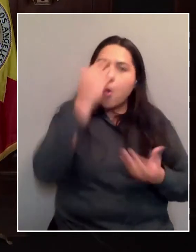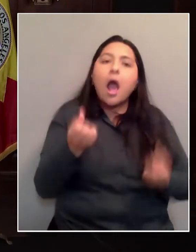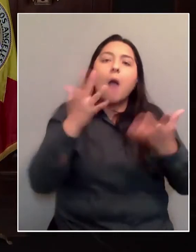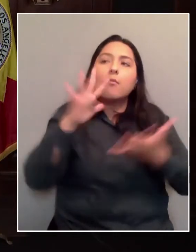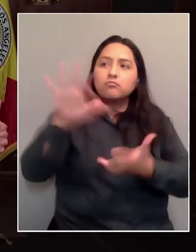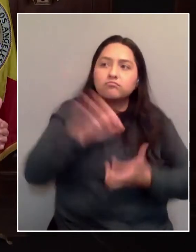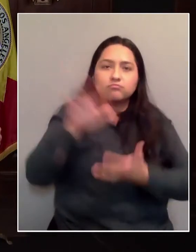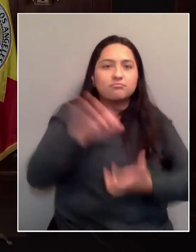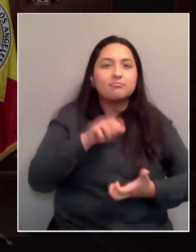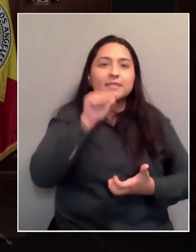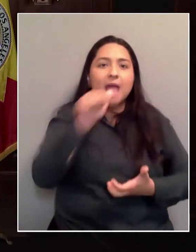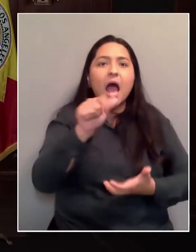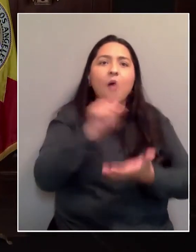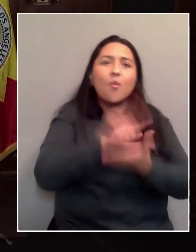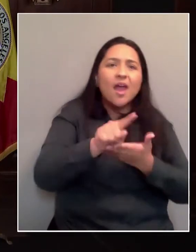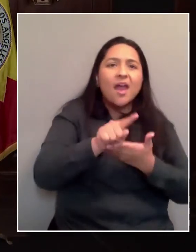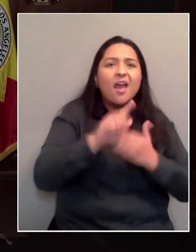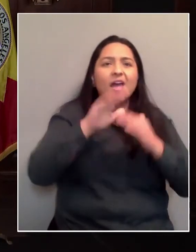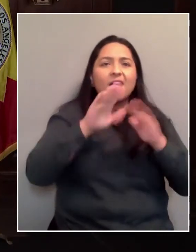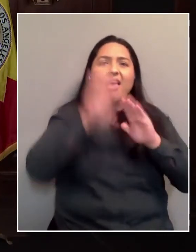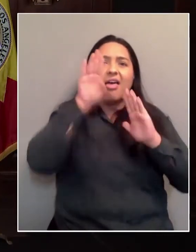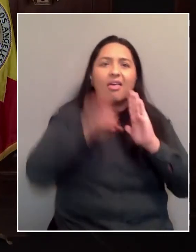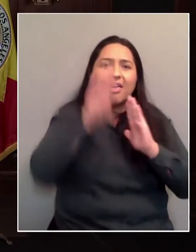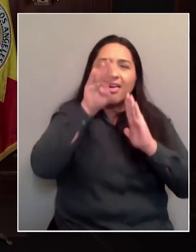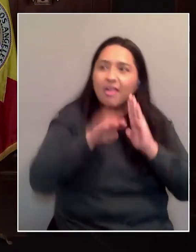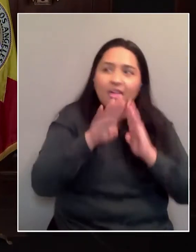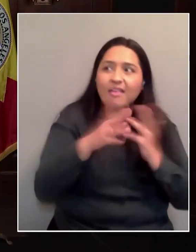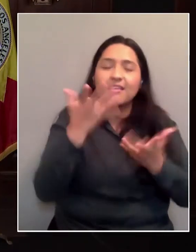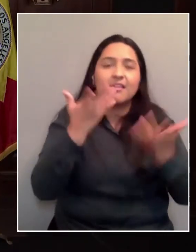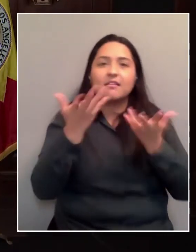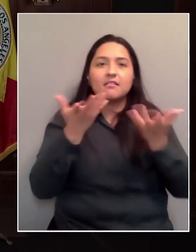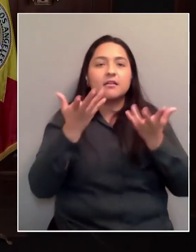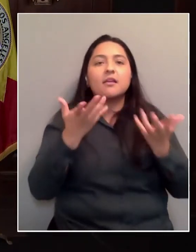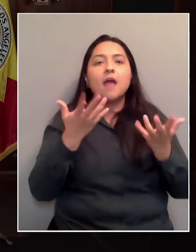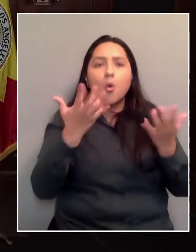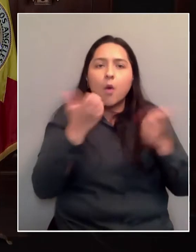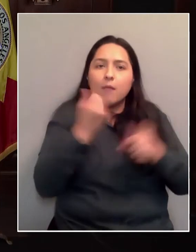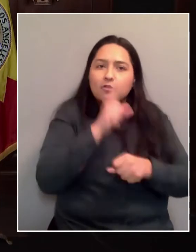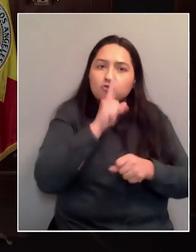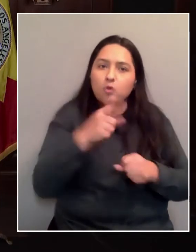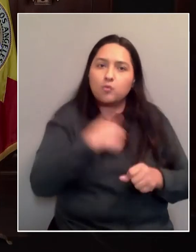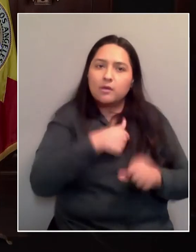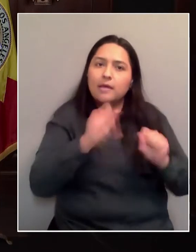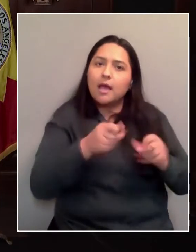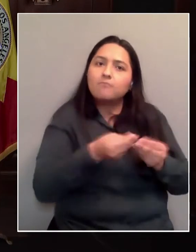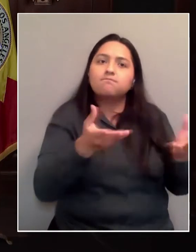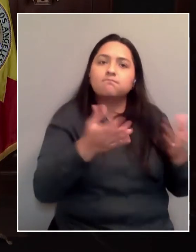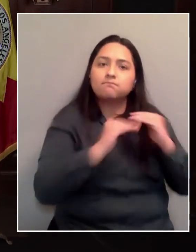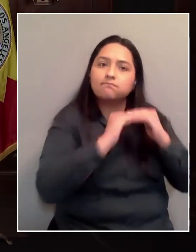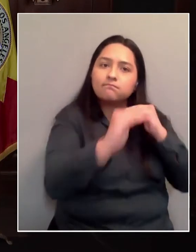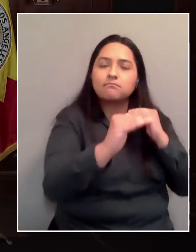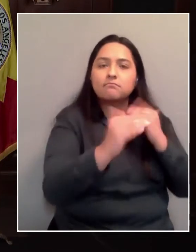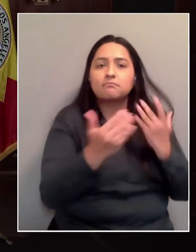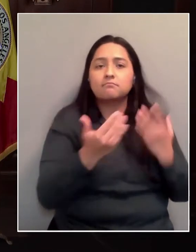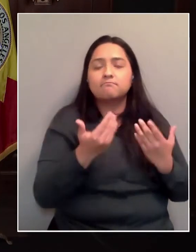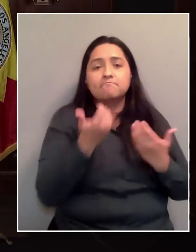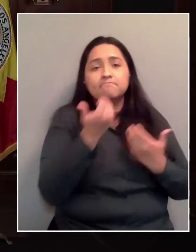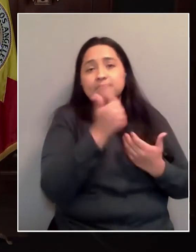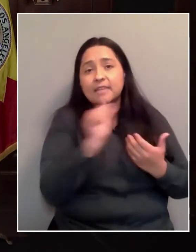so we can plan for it, staff for it, have all the people, and make us all proud. Any follow-up, Patrick?